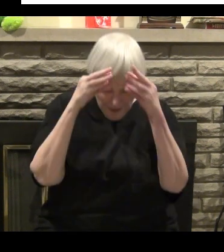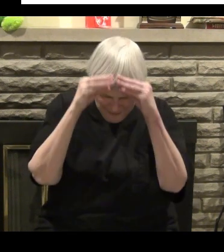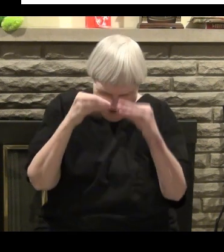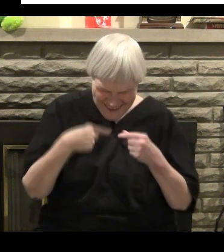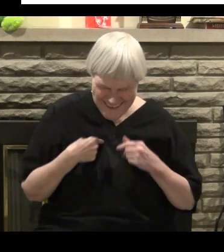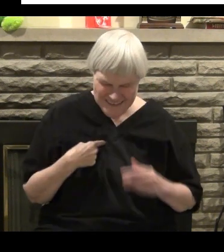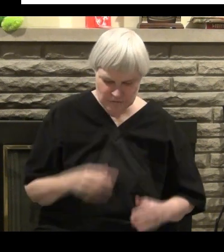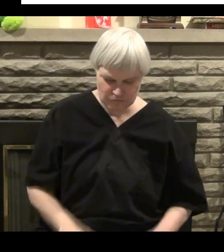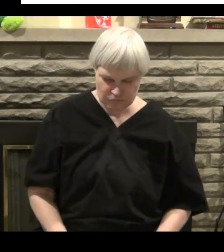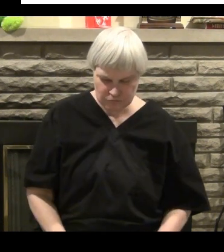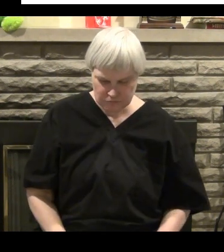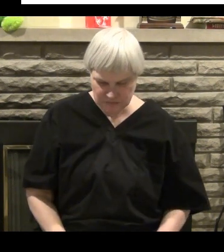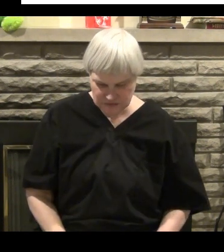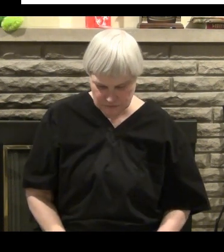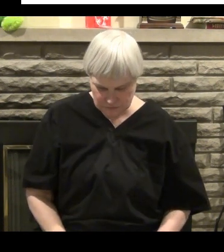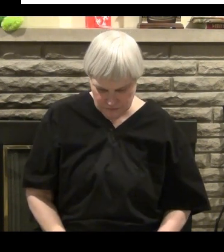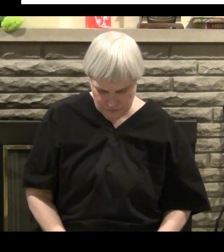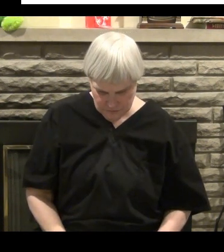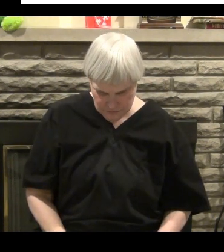Catholic Church had taught me.